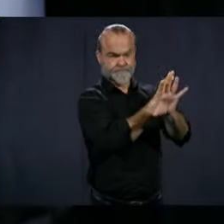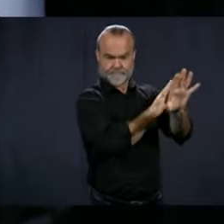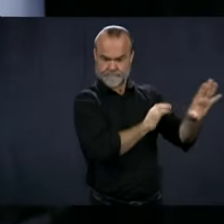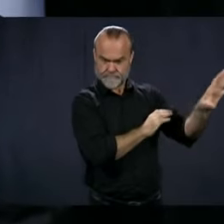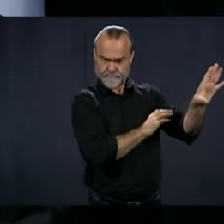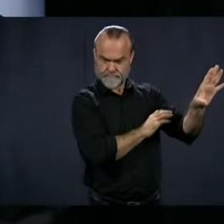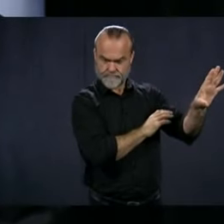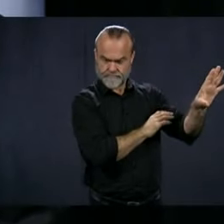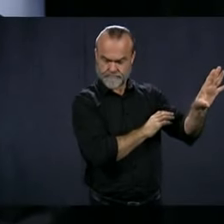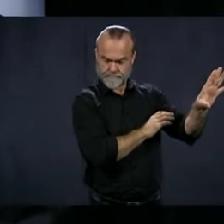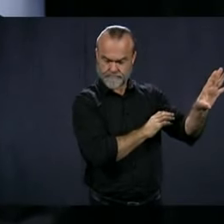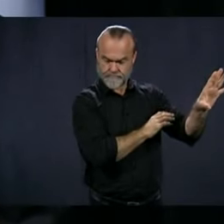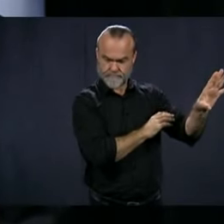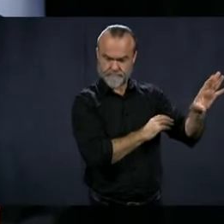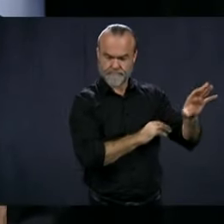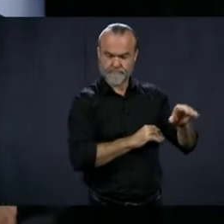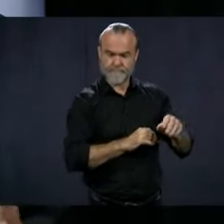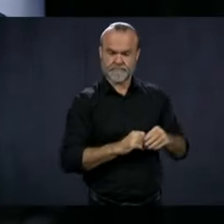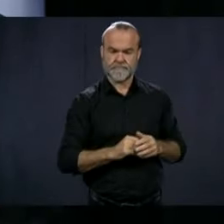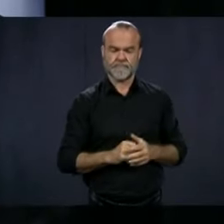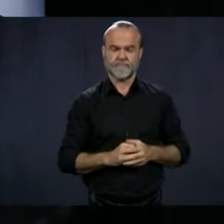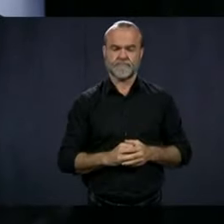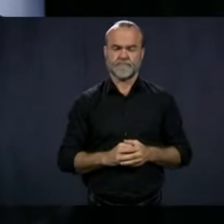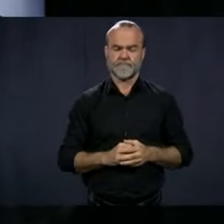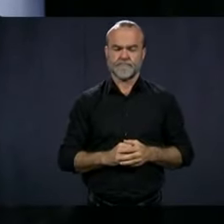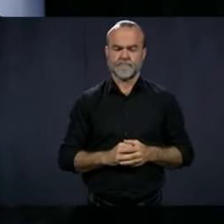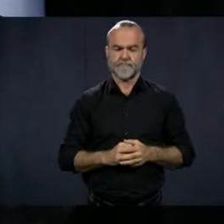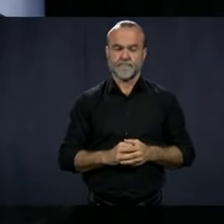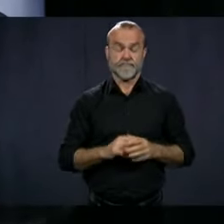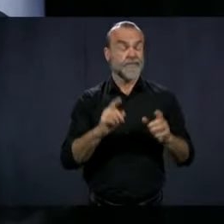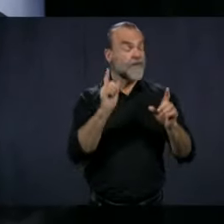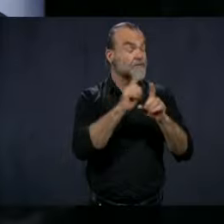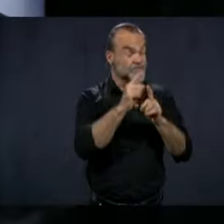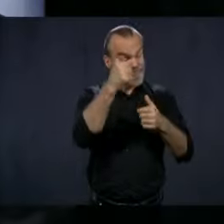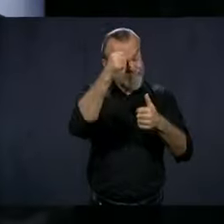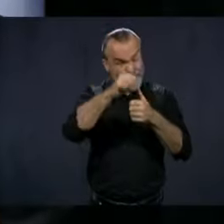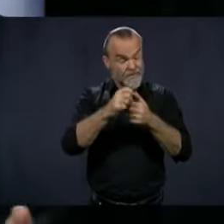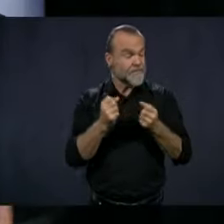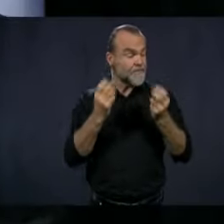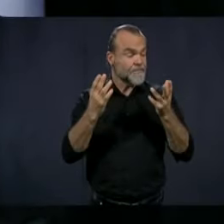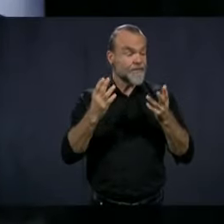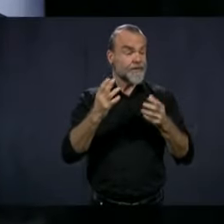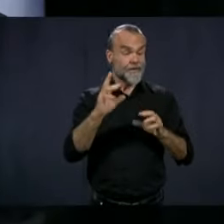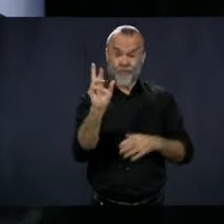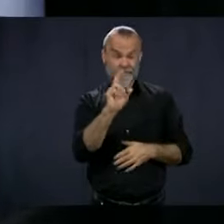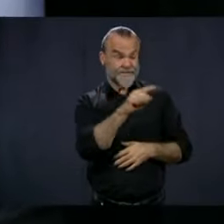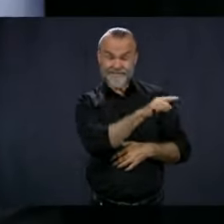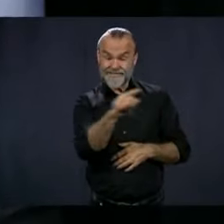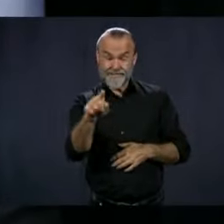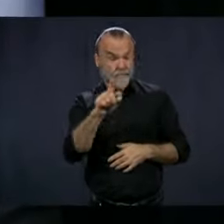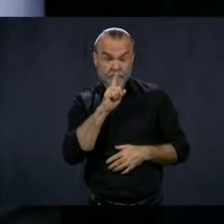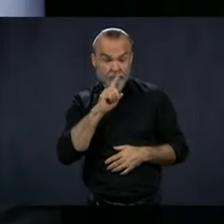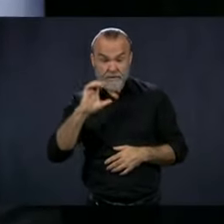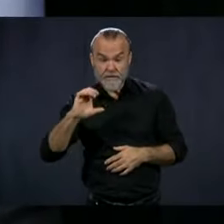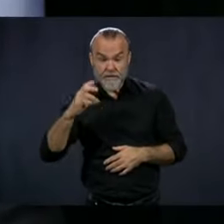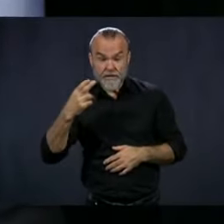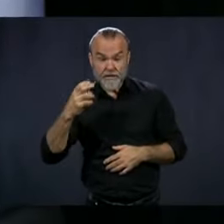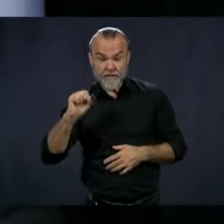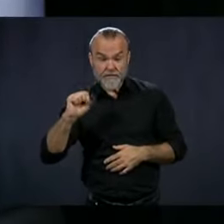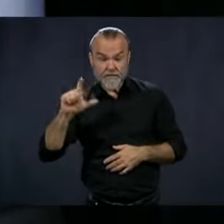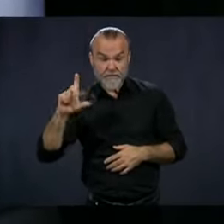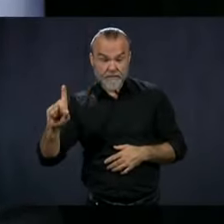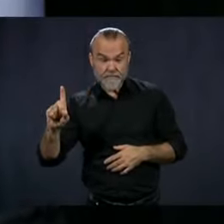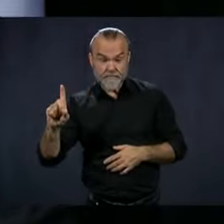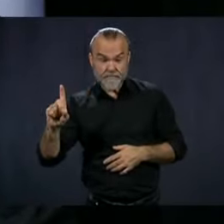is that many of those residences are not CHSLD. They are places where